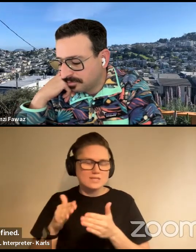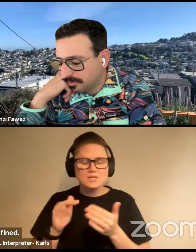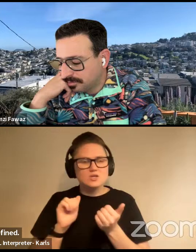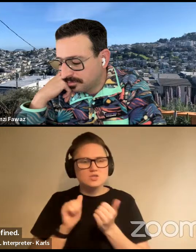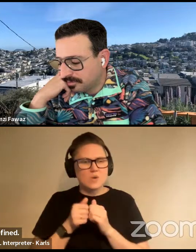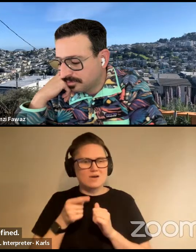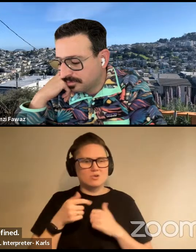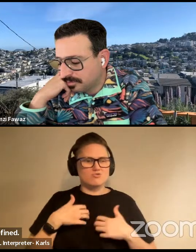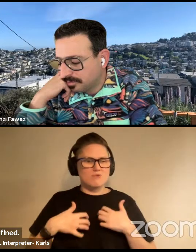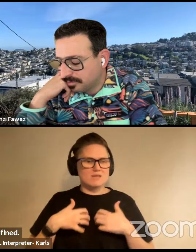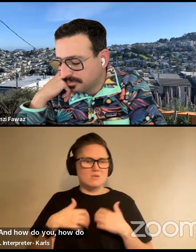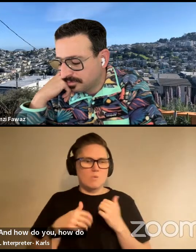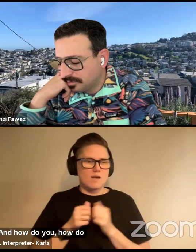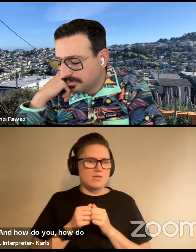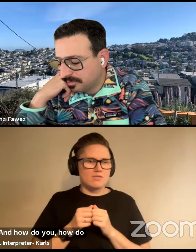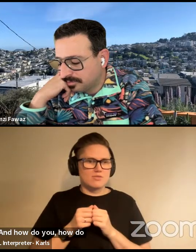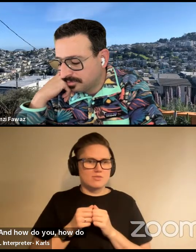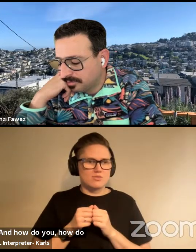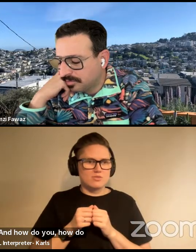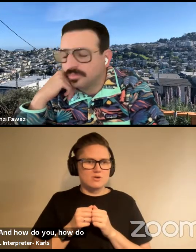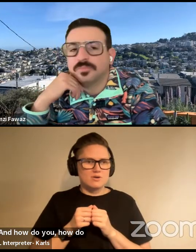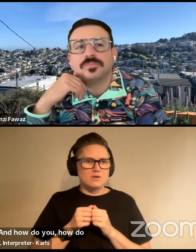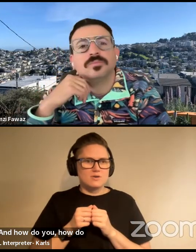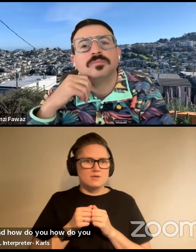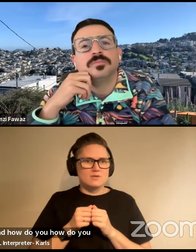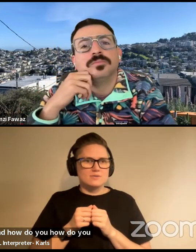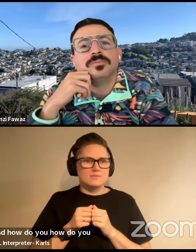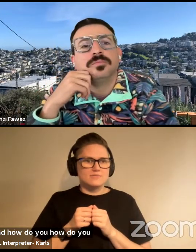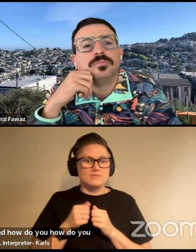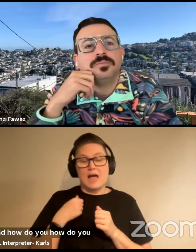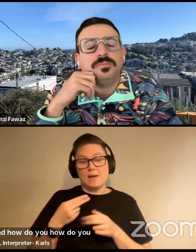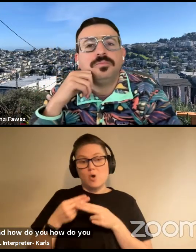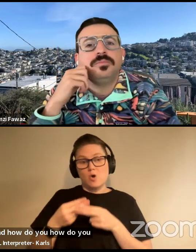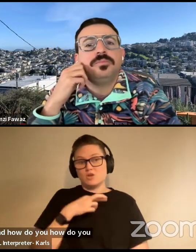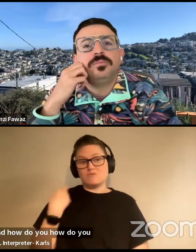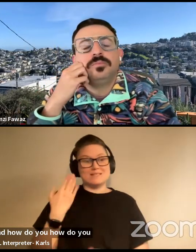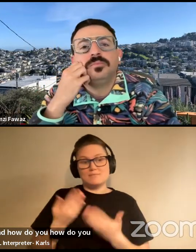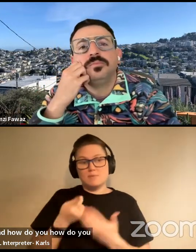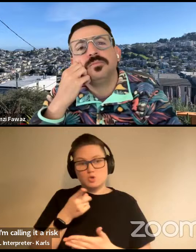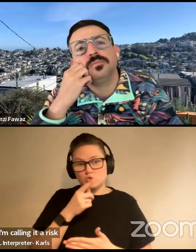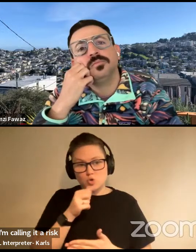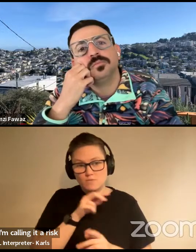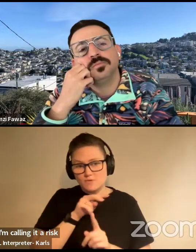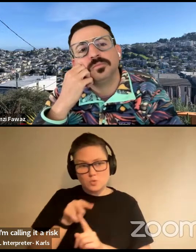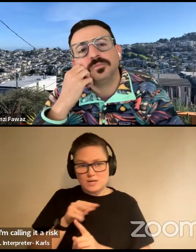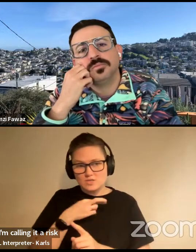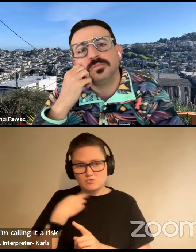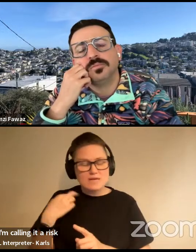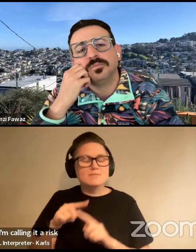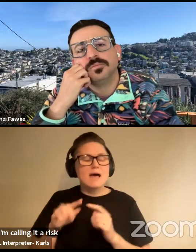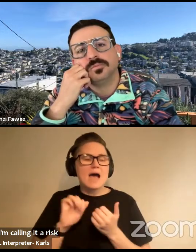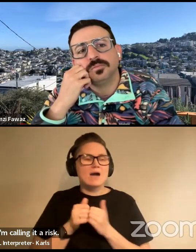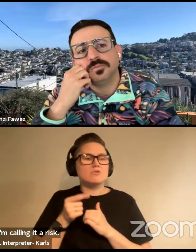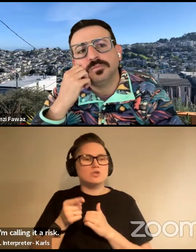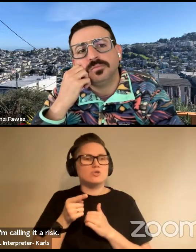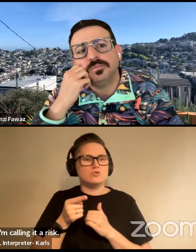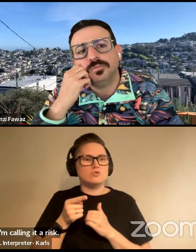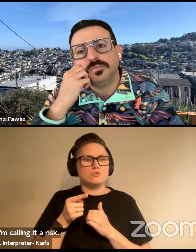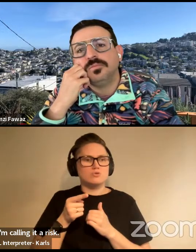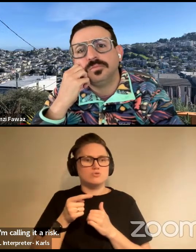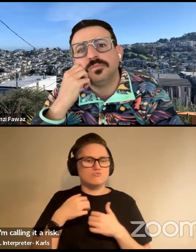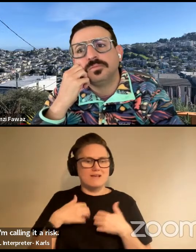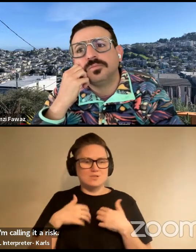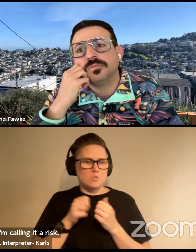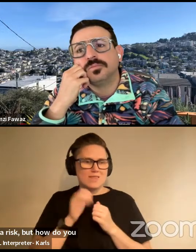wrestle with, with that? I'm calling it a risk. Maybe you don't think it is a risk, but how do you wrestle with that reorientation?